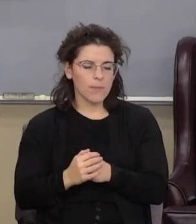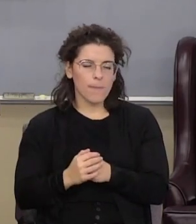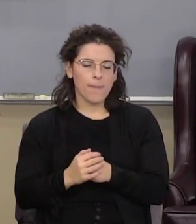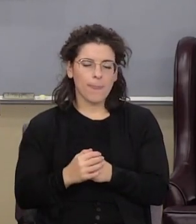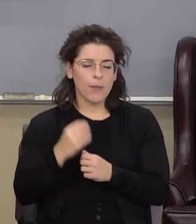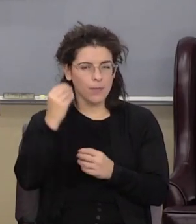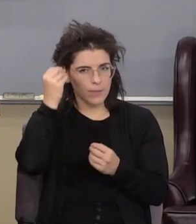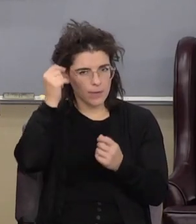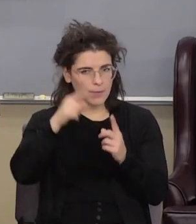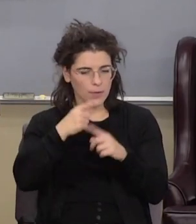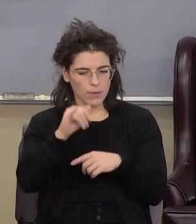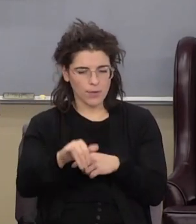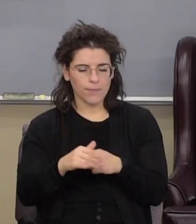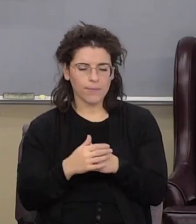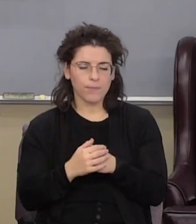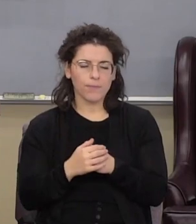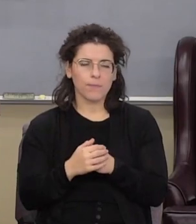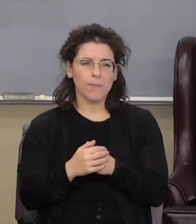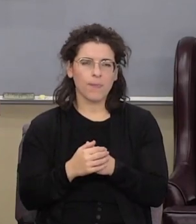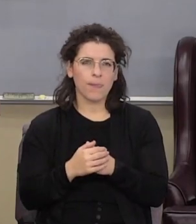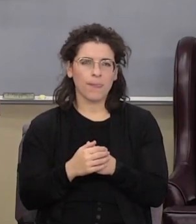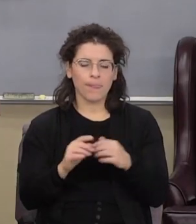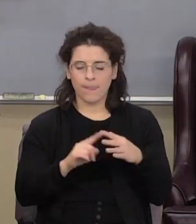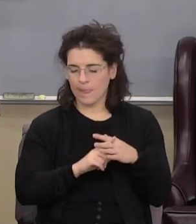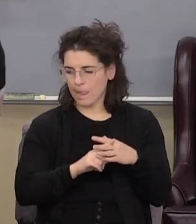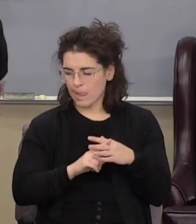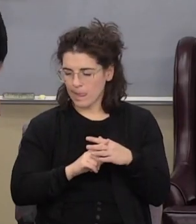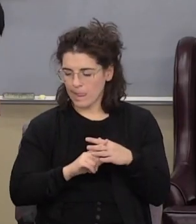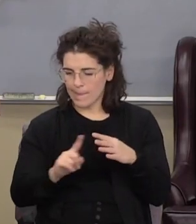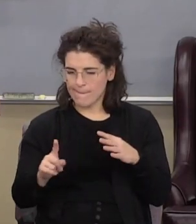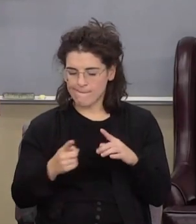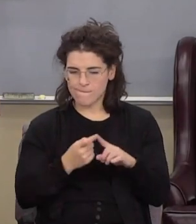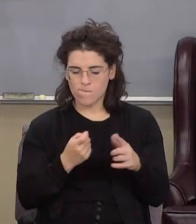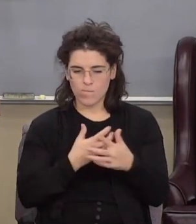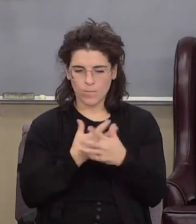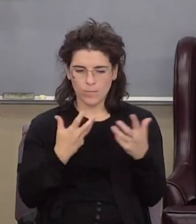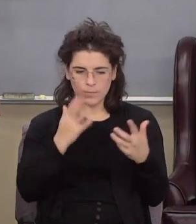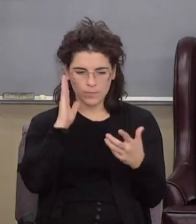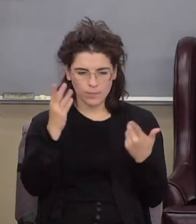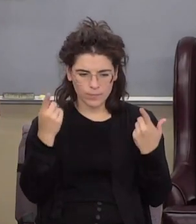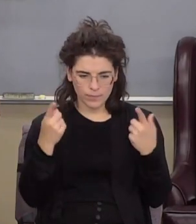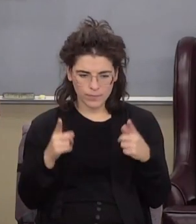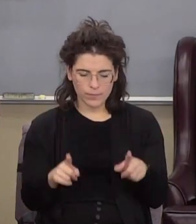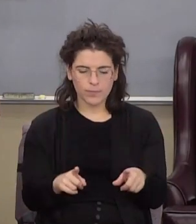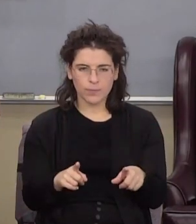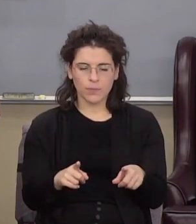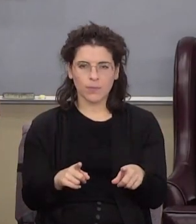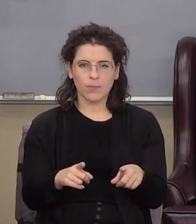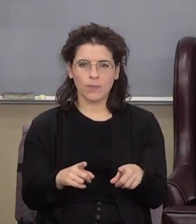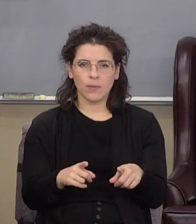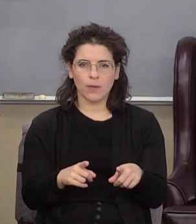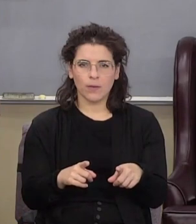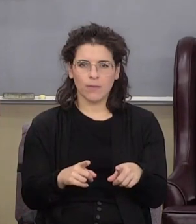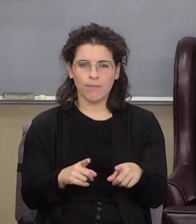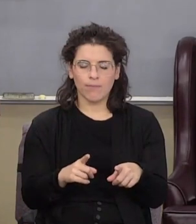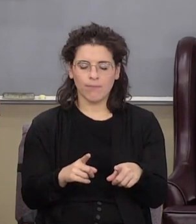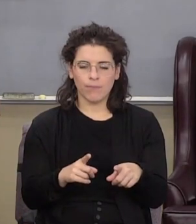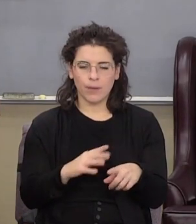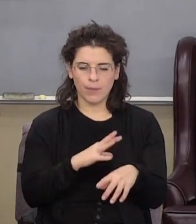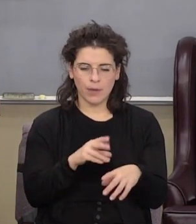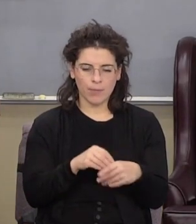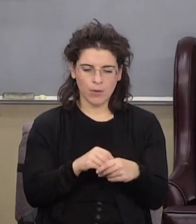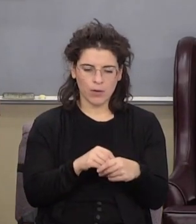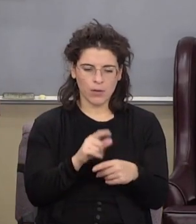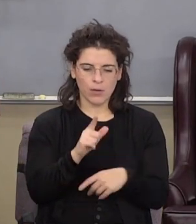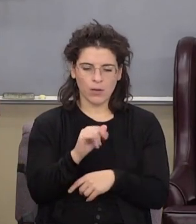now think about that I'm going to flee from this wrath to come over here by being a part of